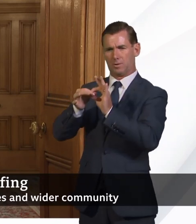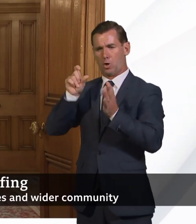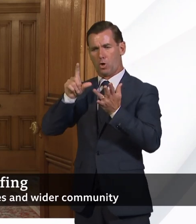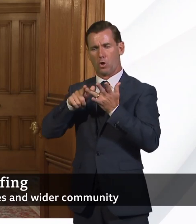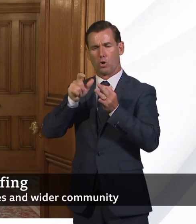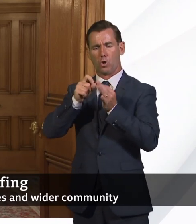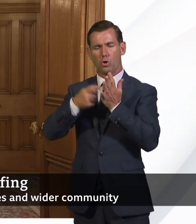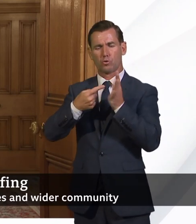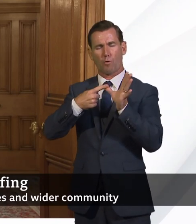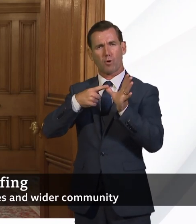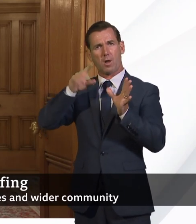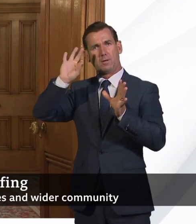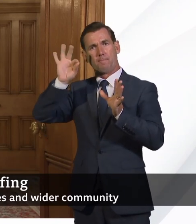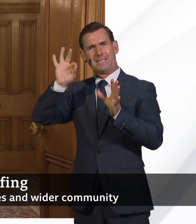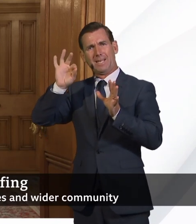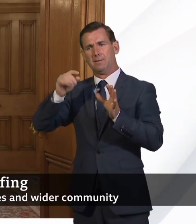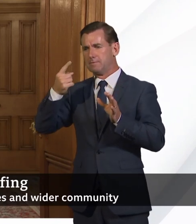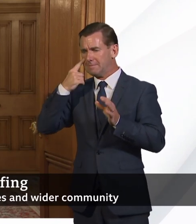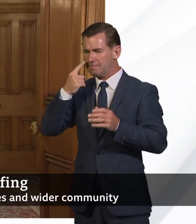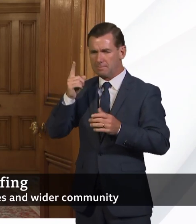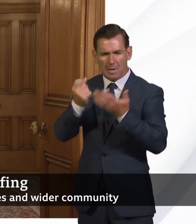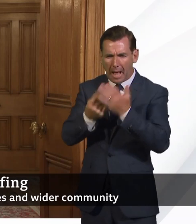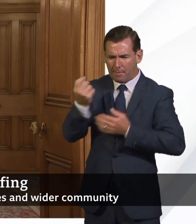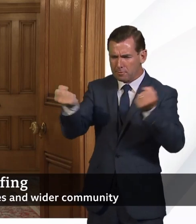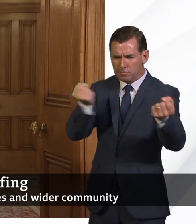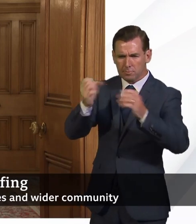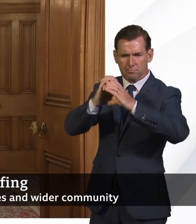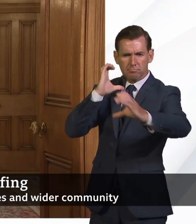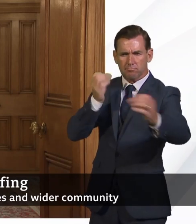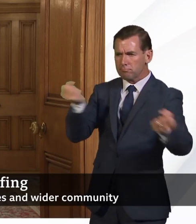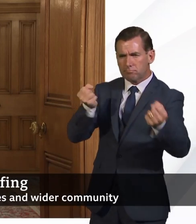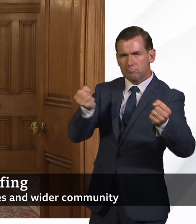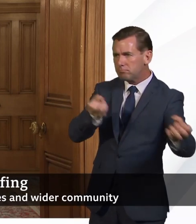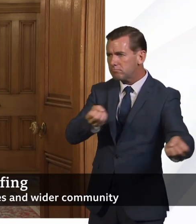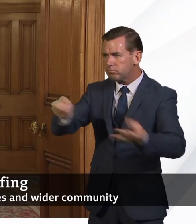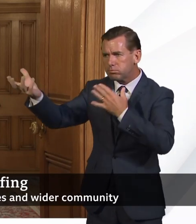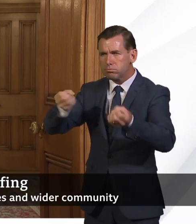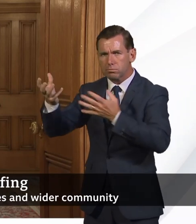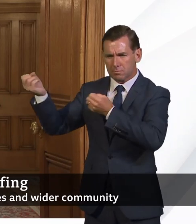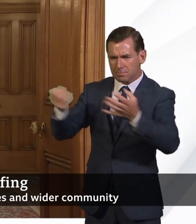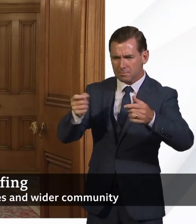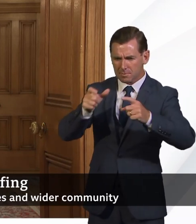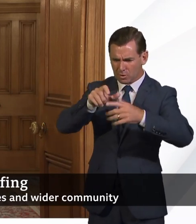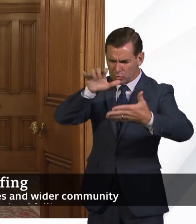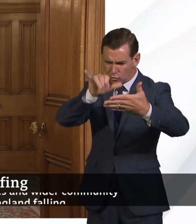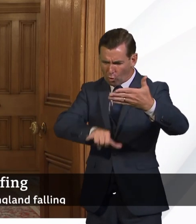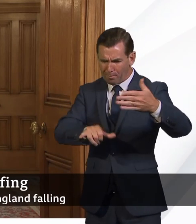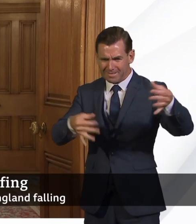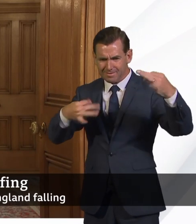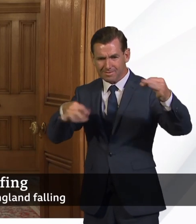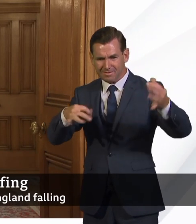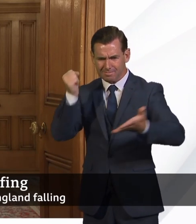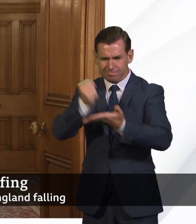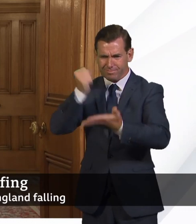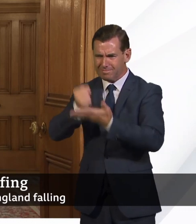time, and working on what happens with the hauliers and what happens with the transfer of documentation and all the rest of it. And we're absolutely